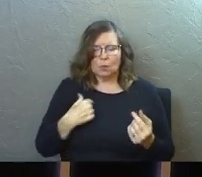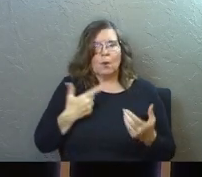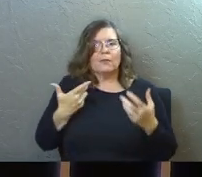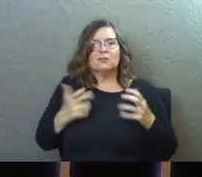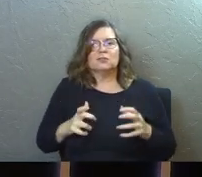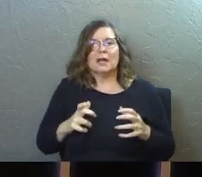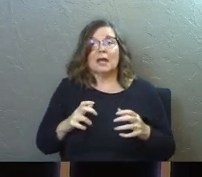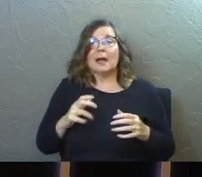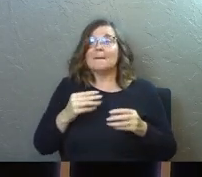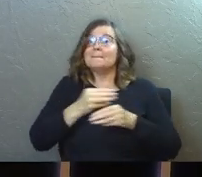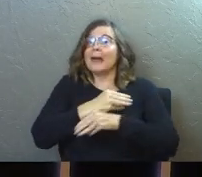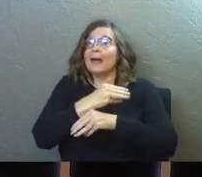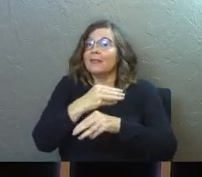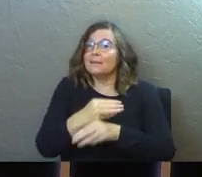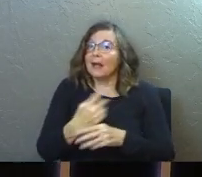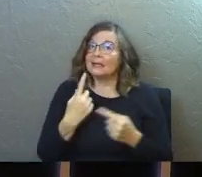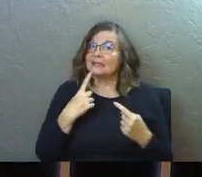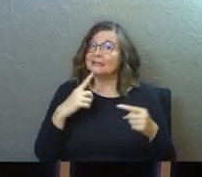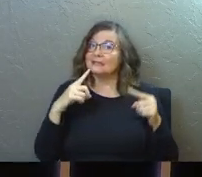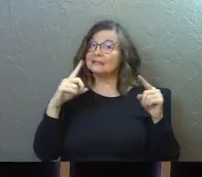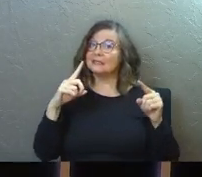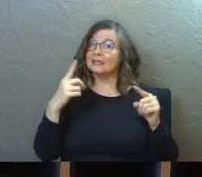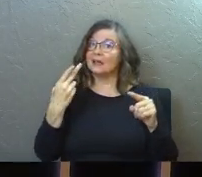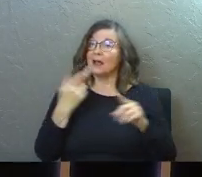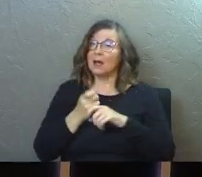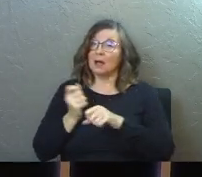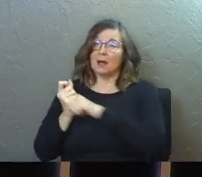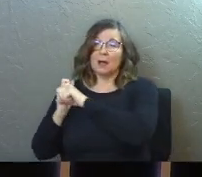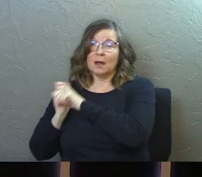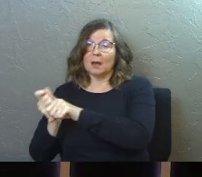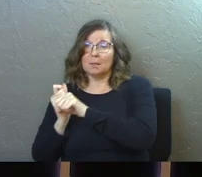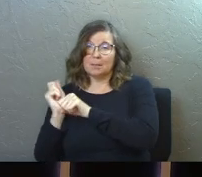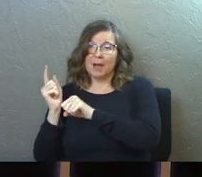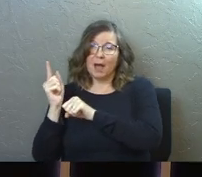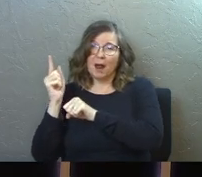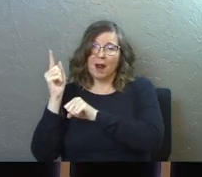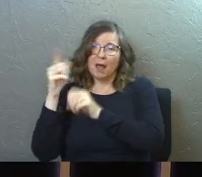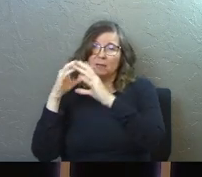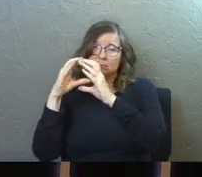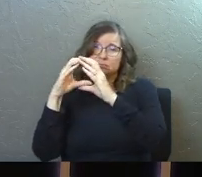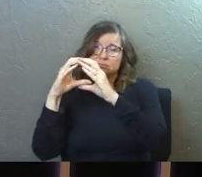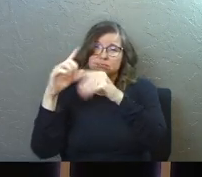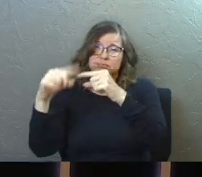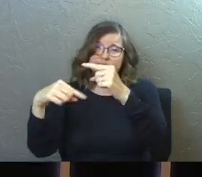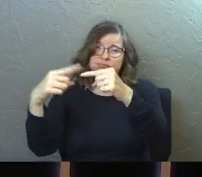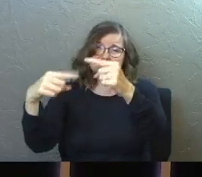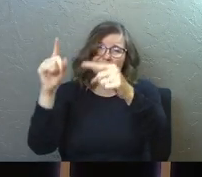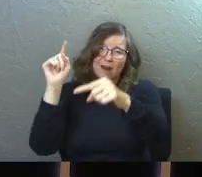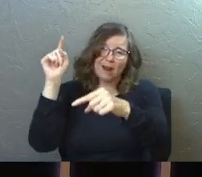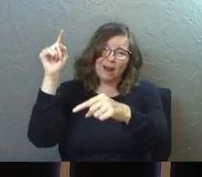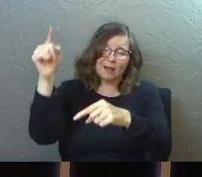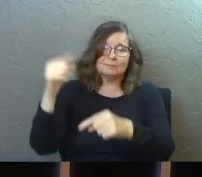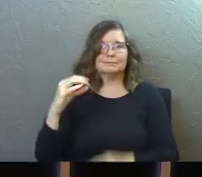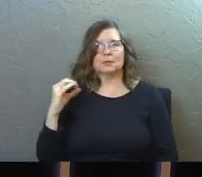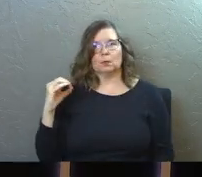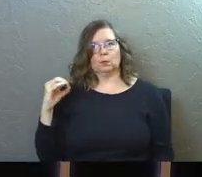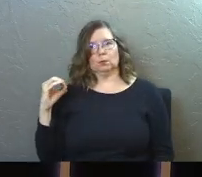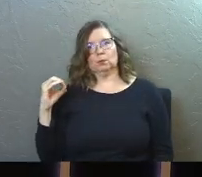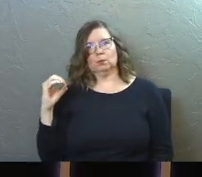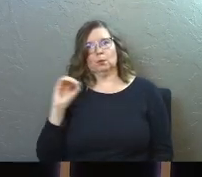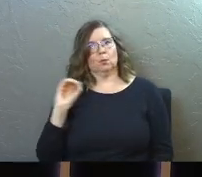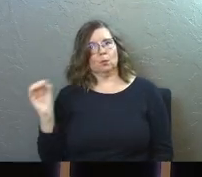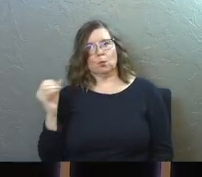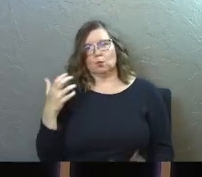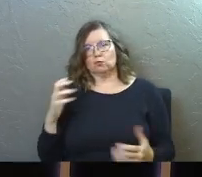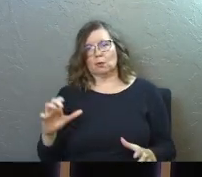chances mathematically that you're going to get the home run? It's zero. I'll just skip to it. It's zero. You got no chance.